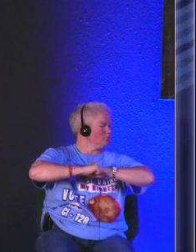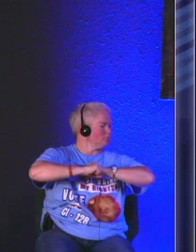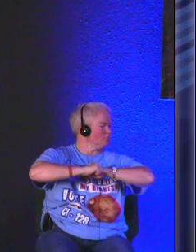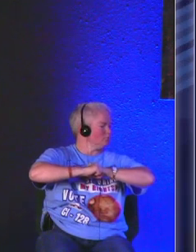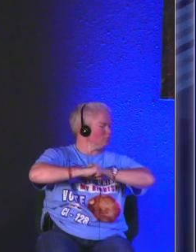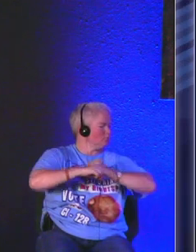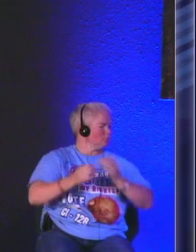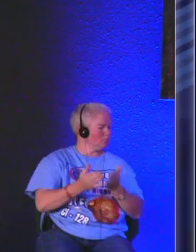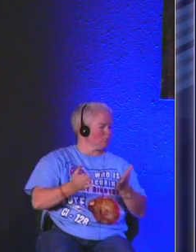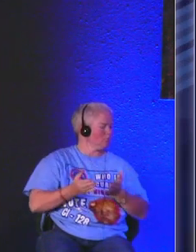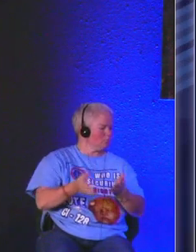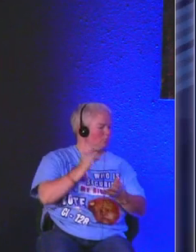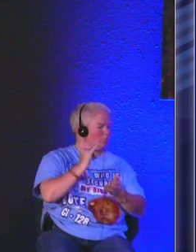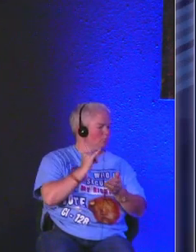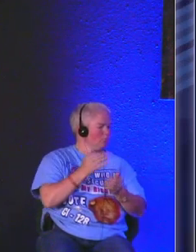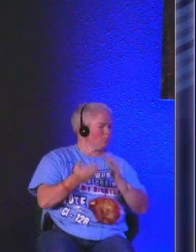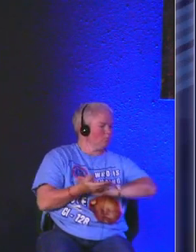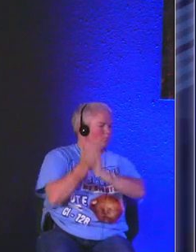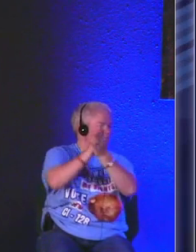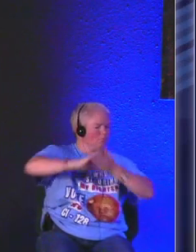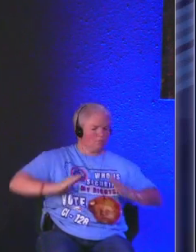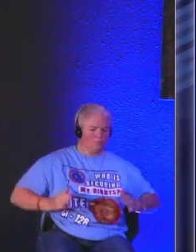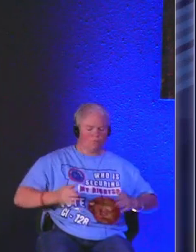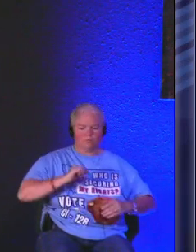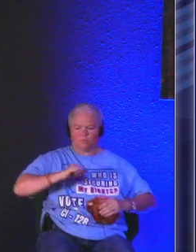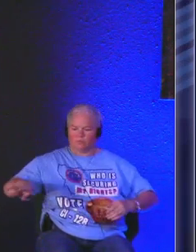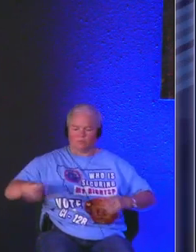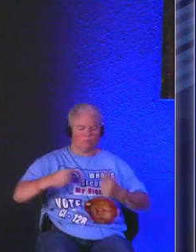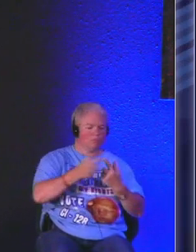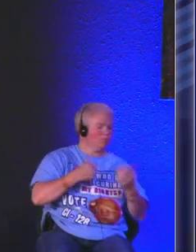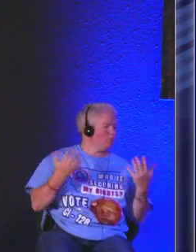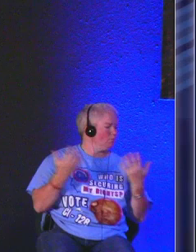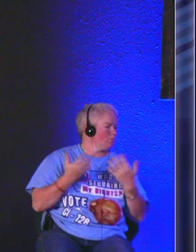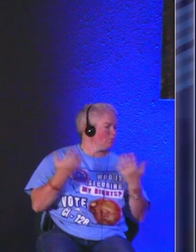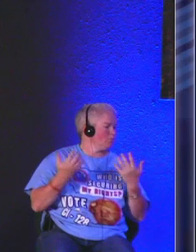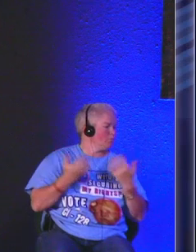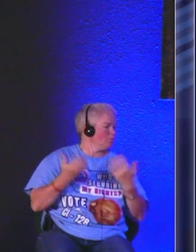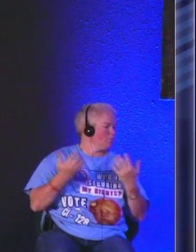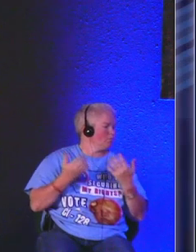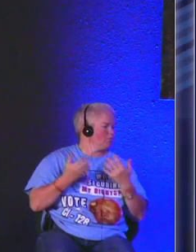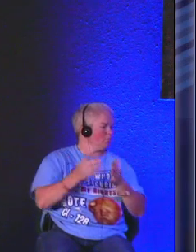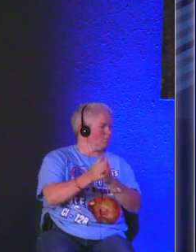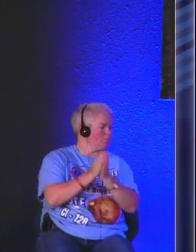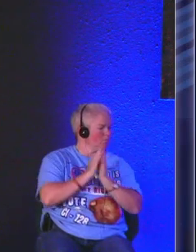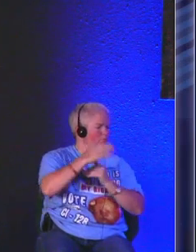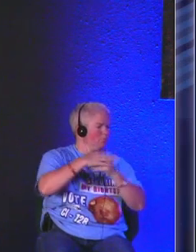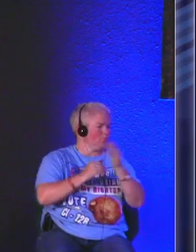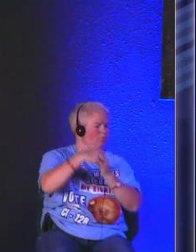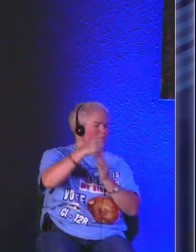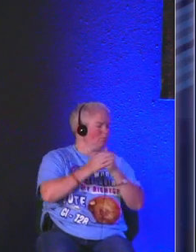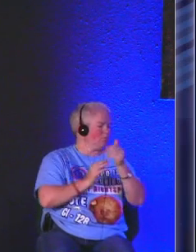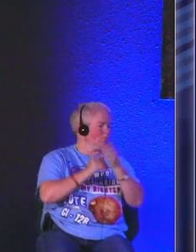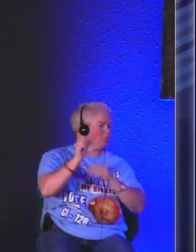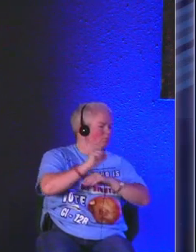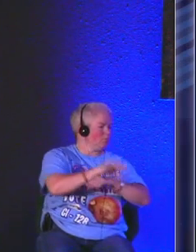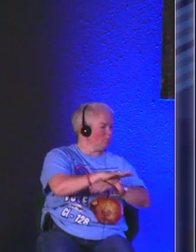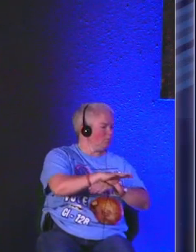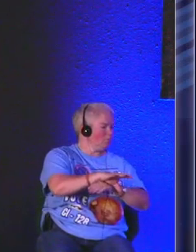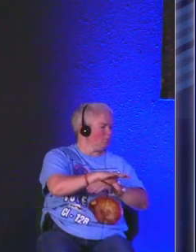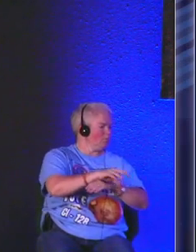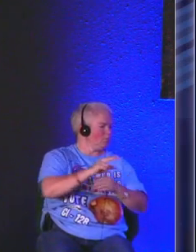and it is here I can rest in peace away from fear allowing the comfort and counsel